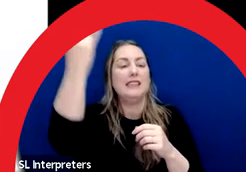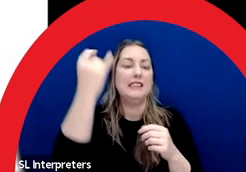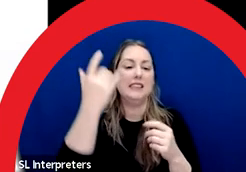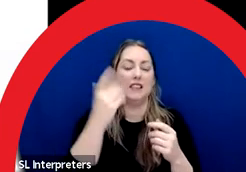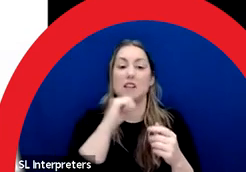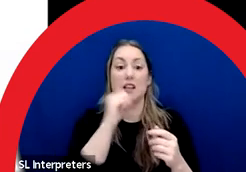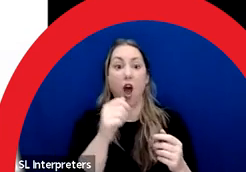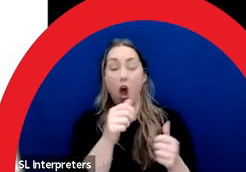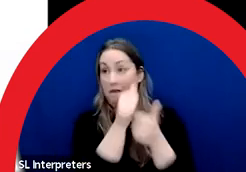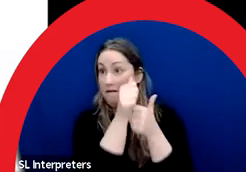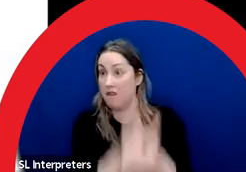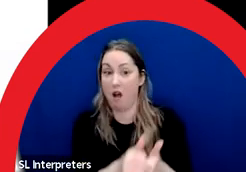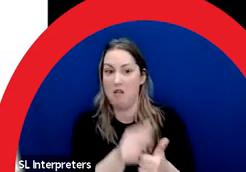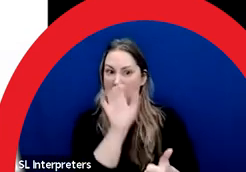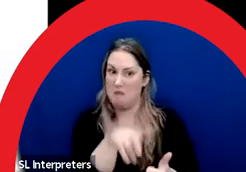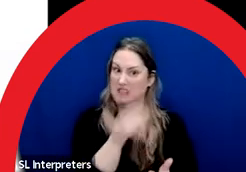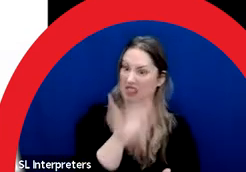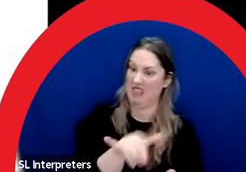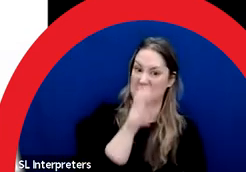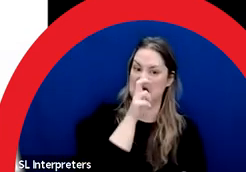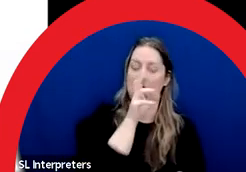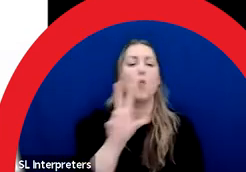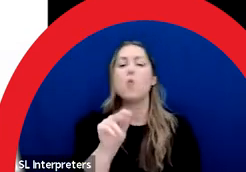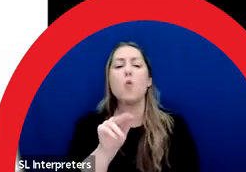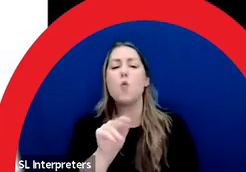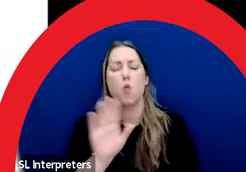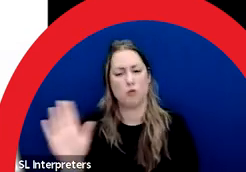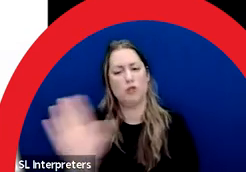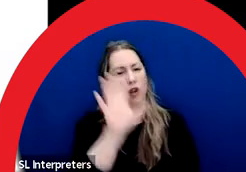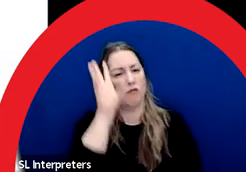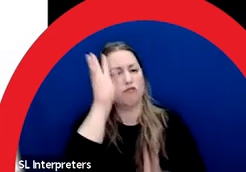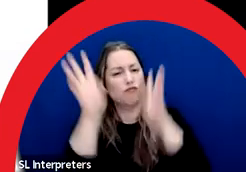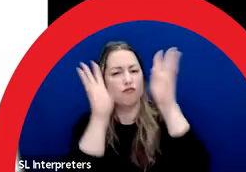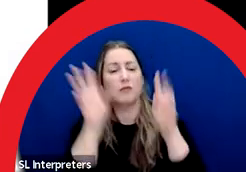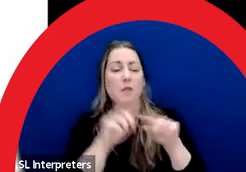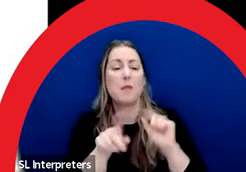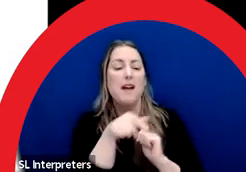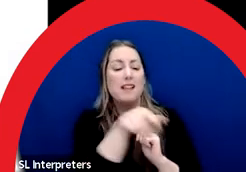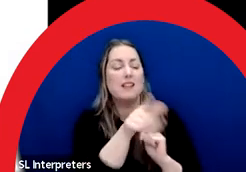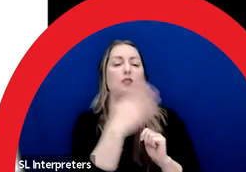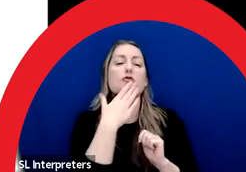guides for what we are asking an artist to do for this location in Chinatown in Calgary.